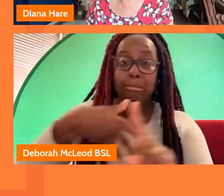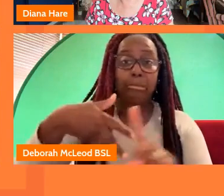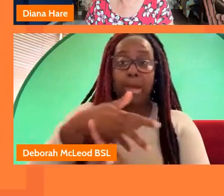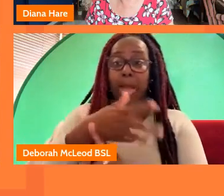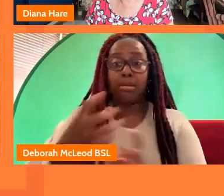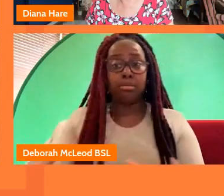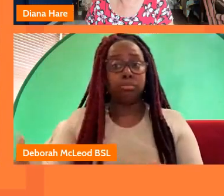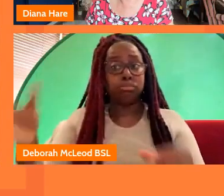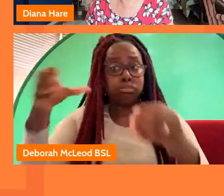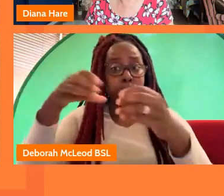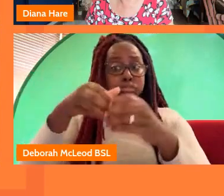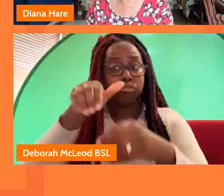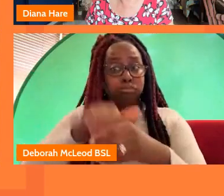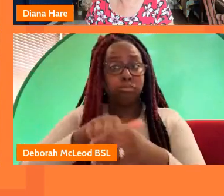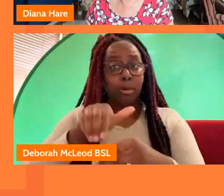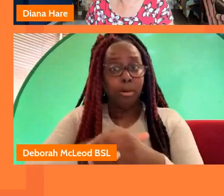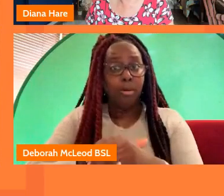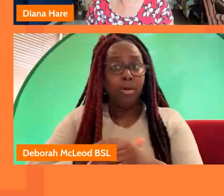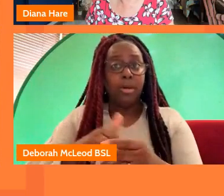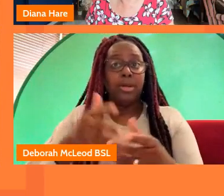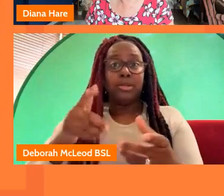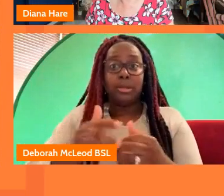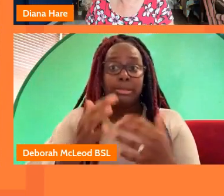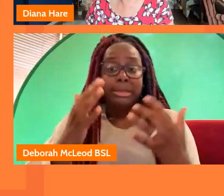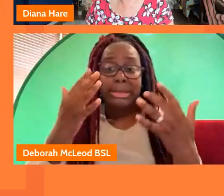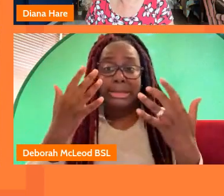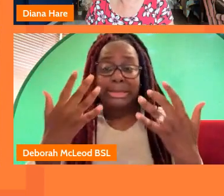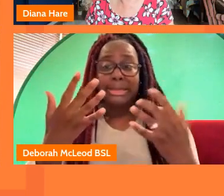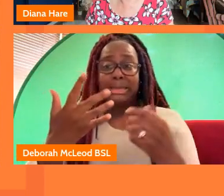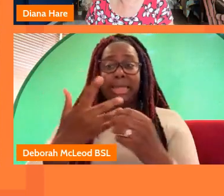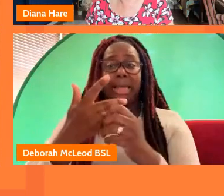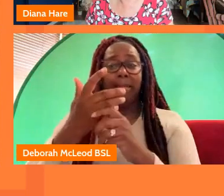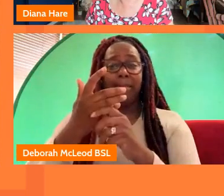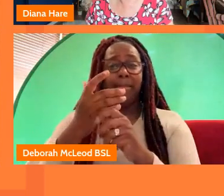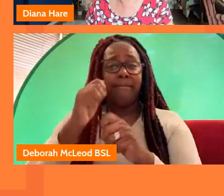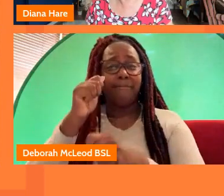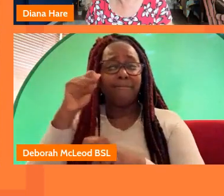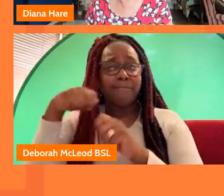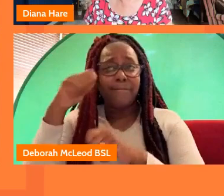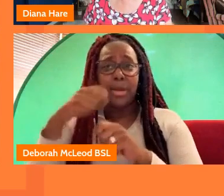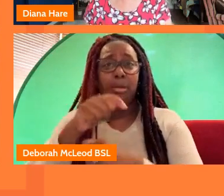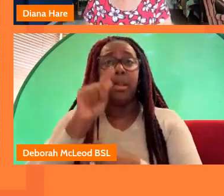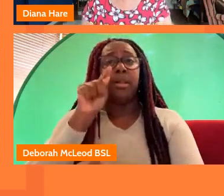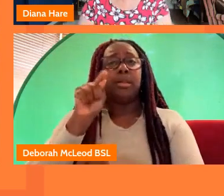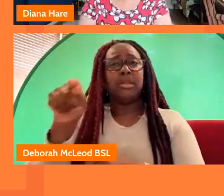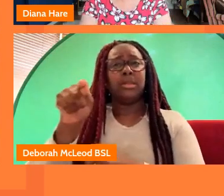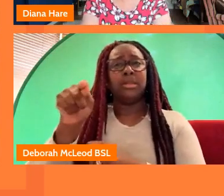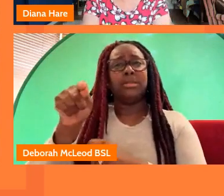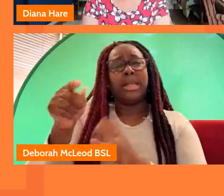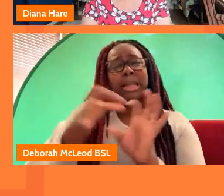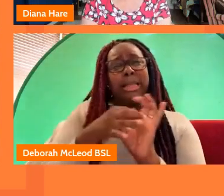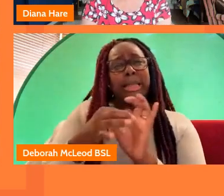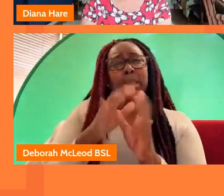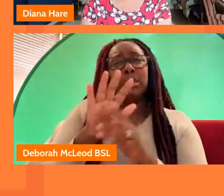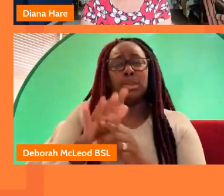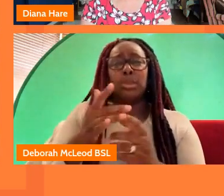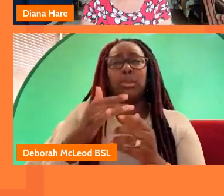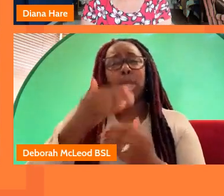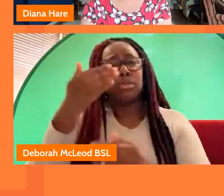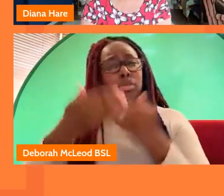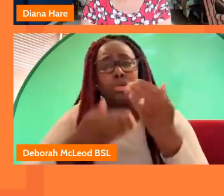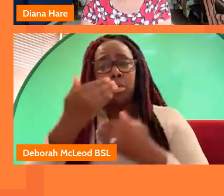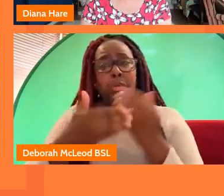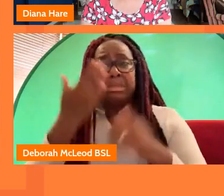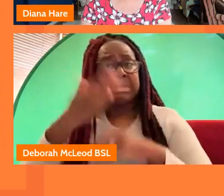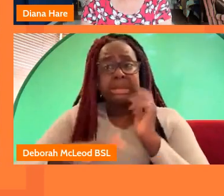the point that united the 10 films was just that they were stories that were not being told you know and and i just sort of wondered i